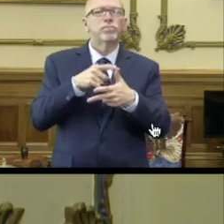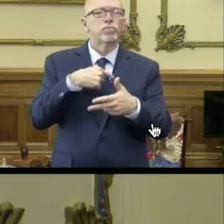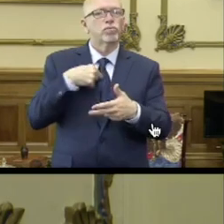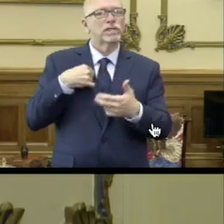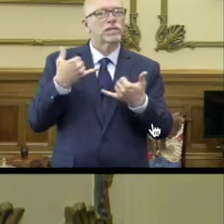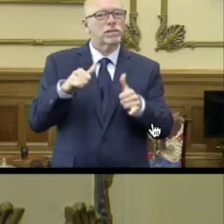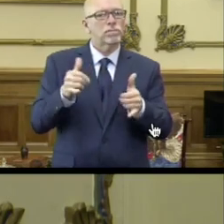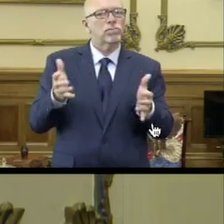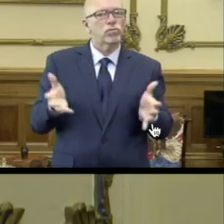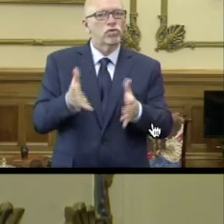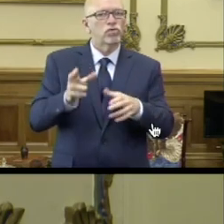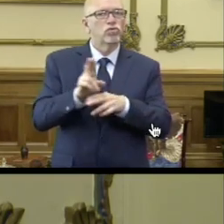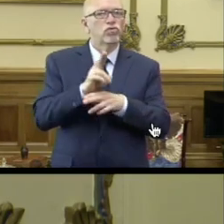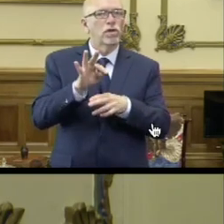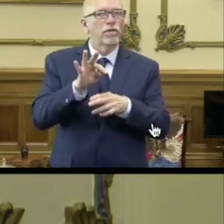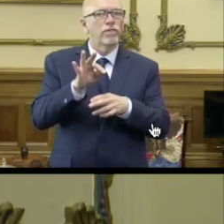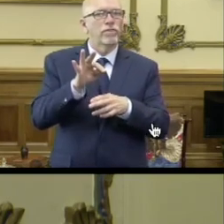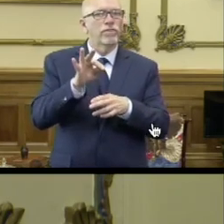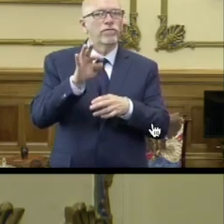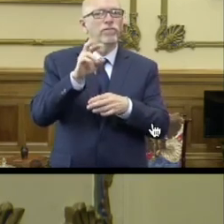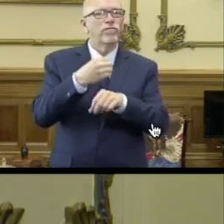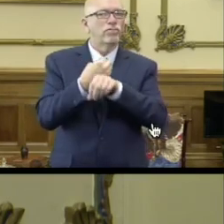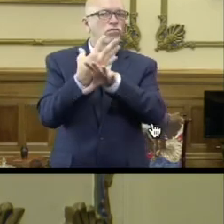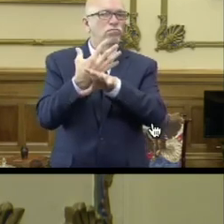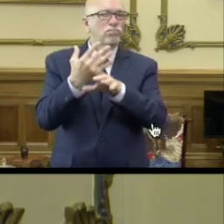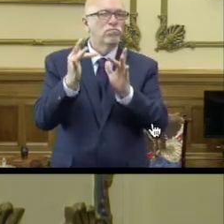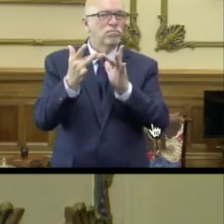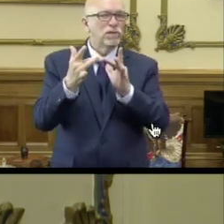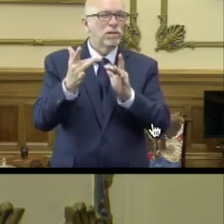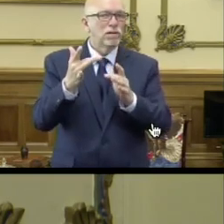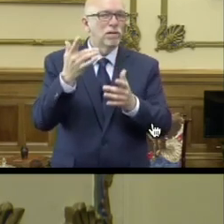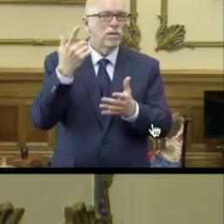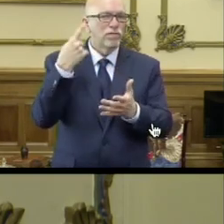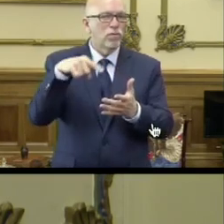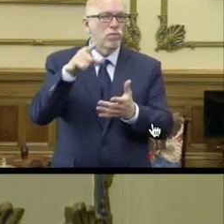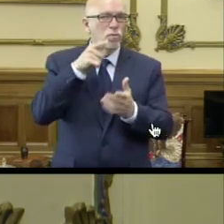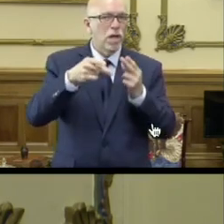still encourage the use of virtual services, especially for those at risk.